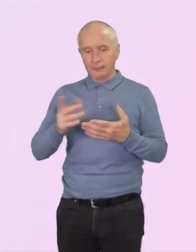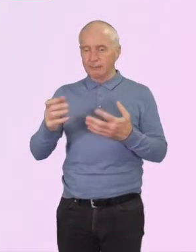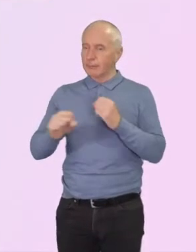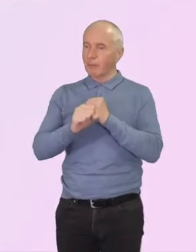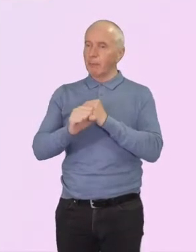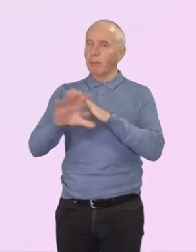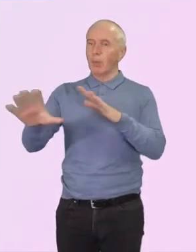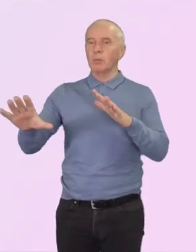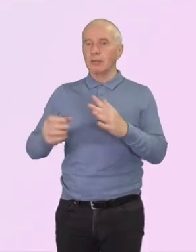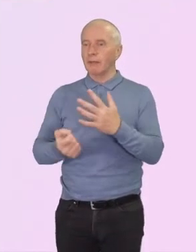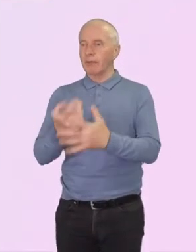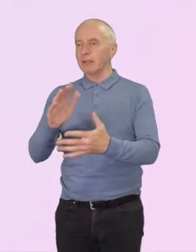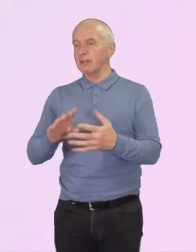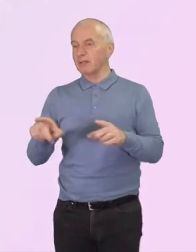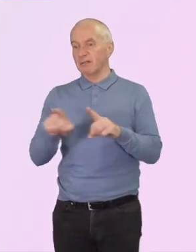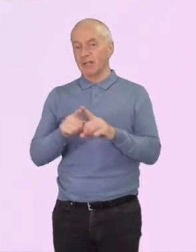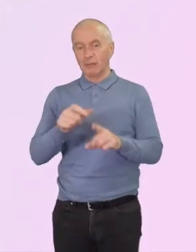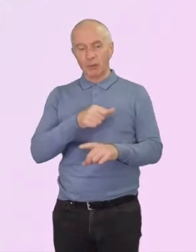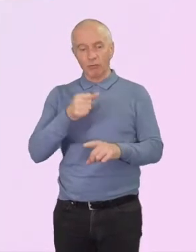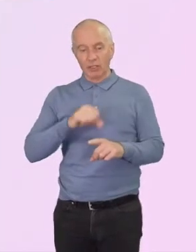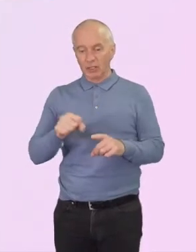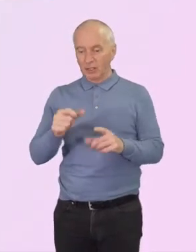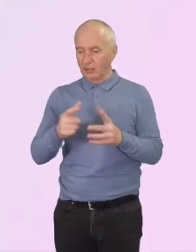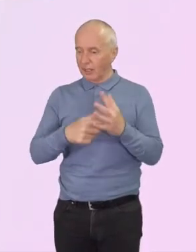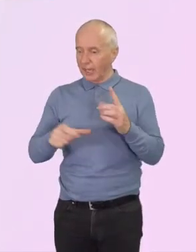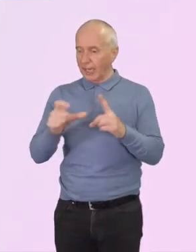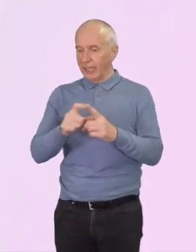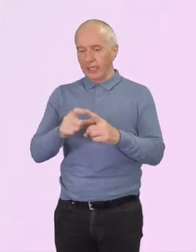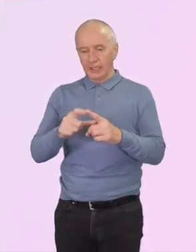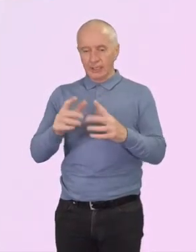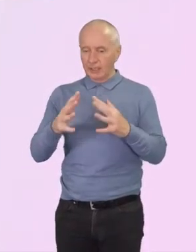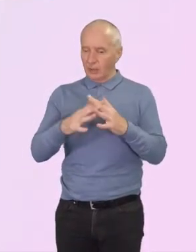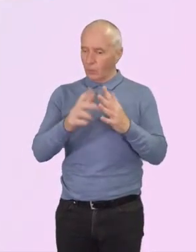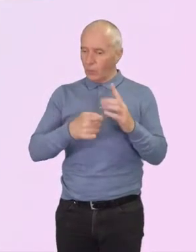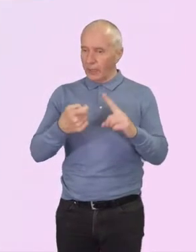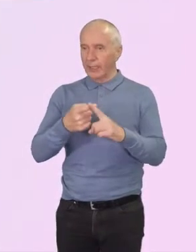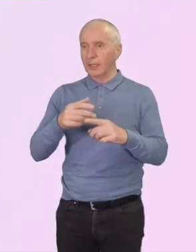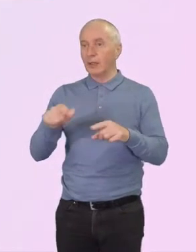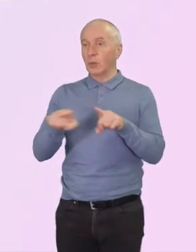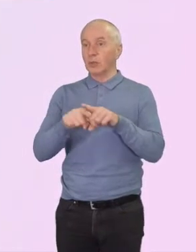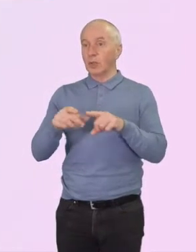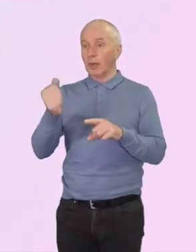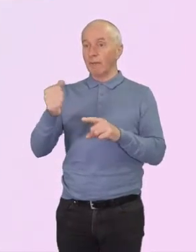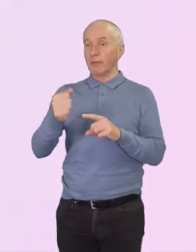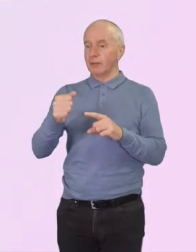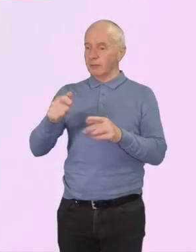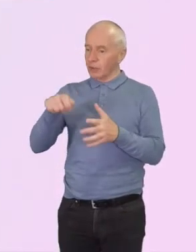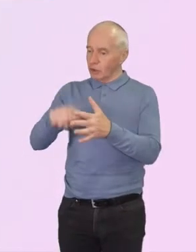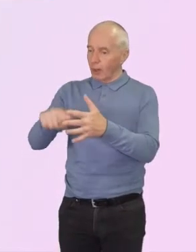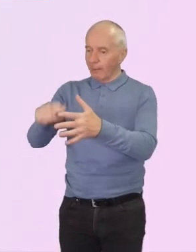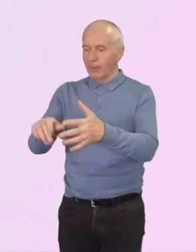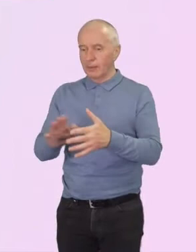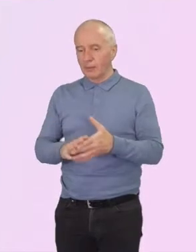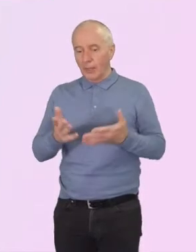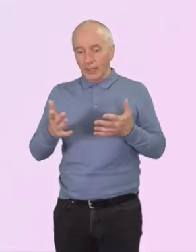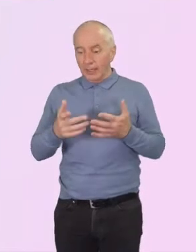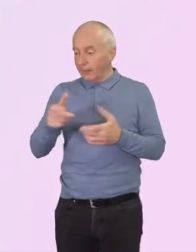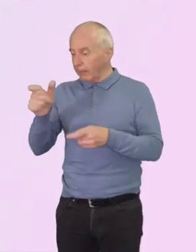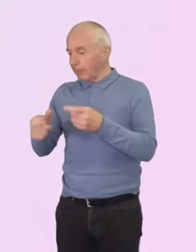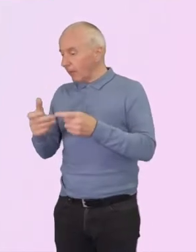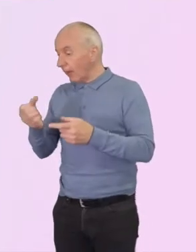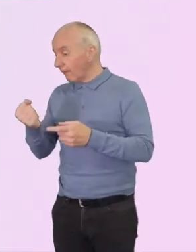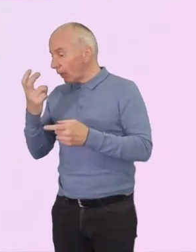Aid Week and we have a pre-loved shop which you can see in the top middle where we encourage people to reuse things they don't want anymore.